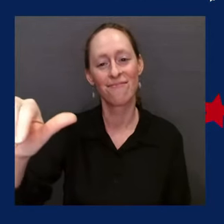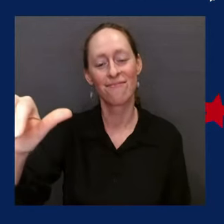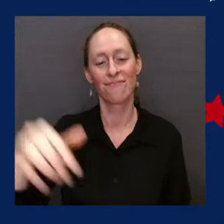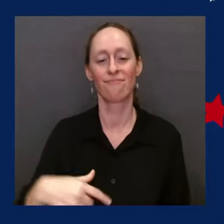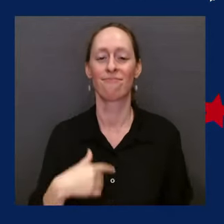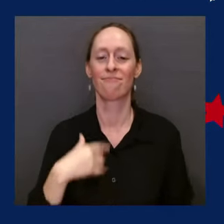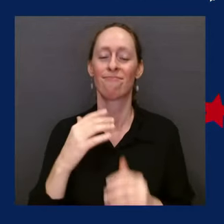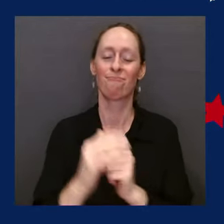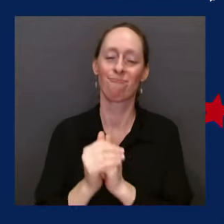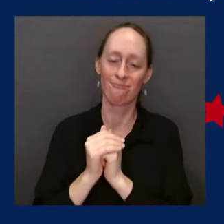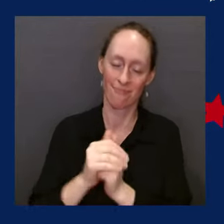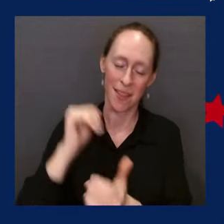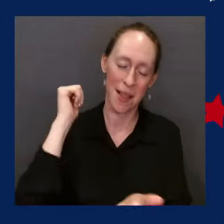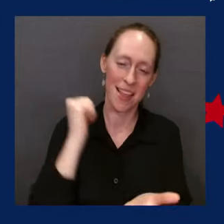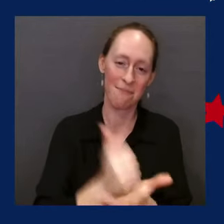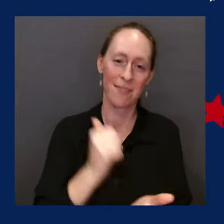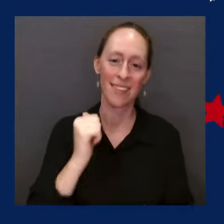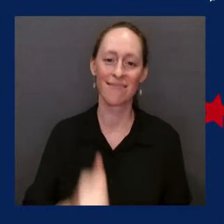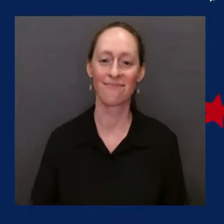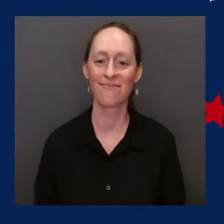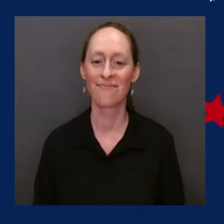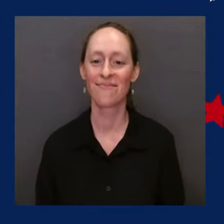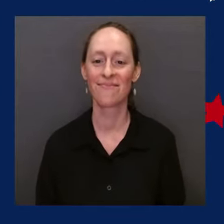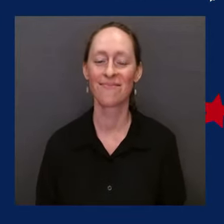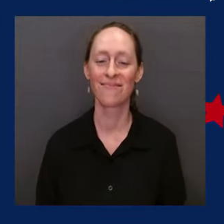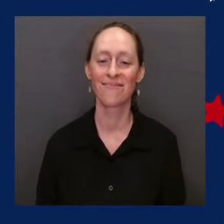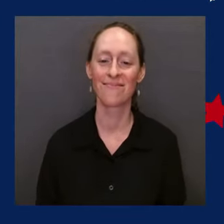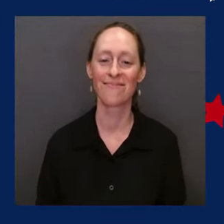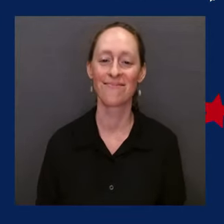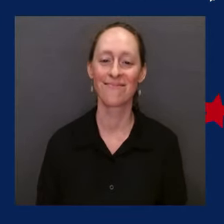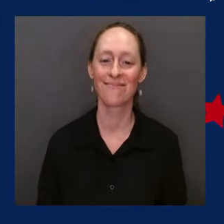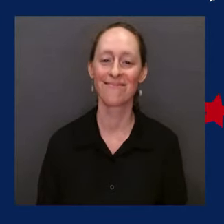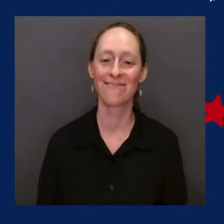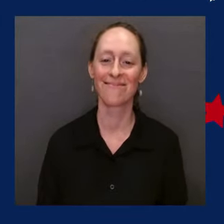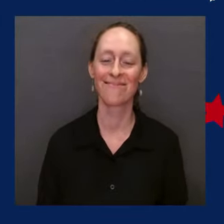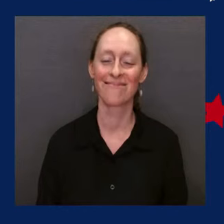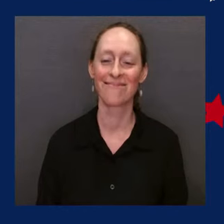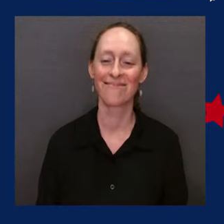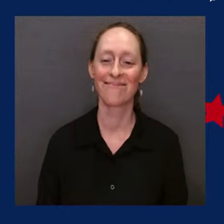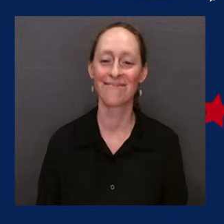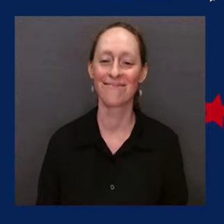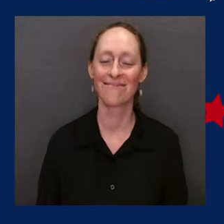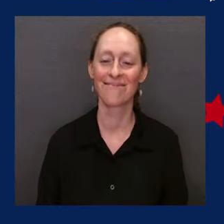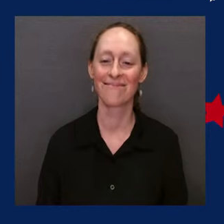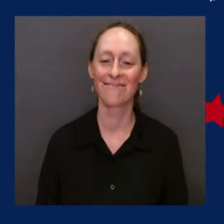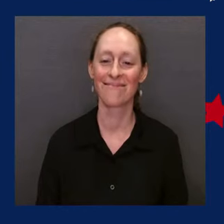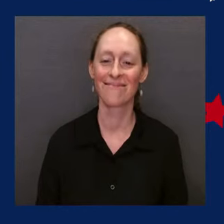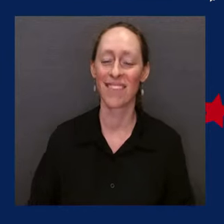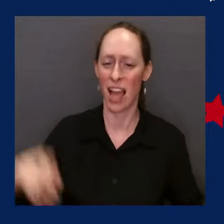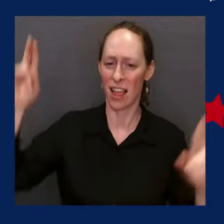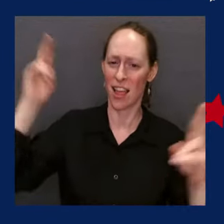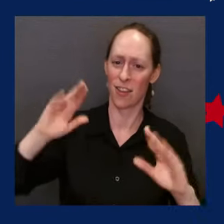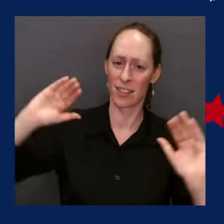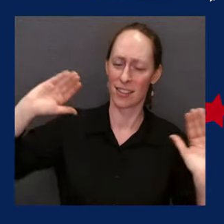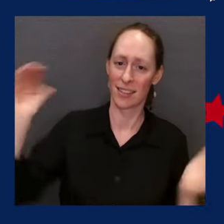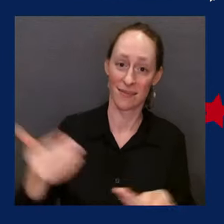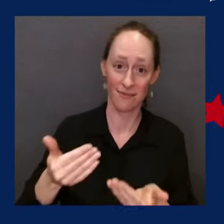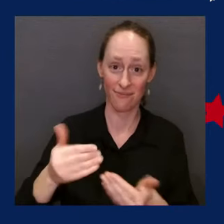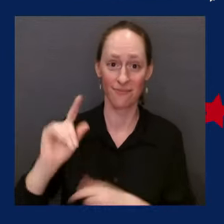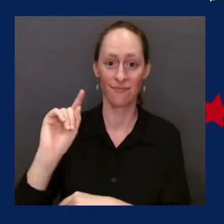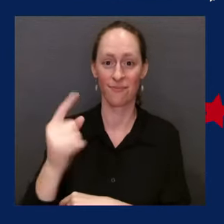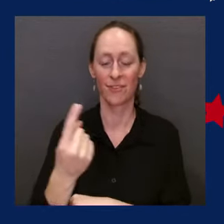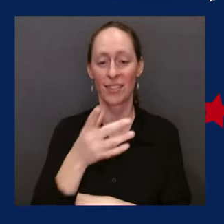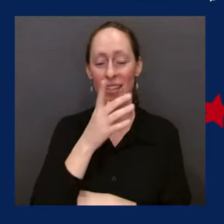And now, it is my honor to introduce the First Lady of the United States, Dr. Jill Biden.